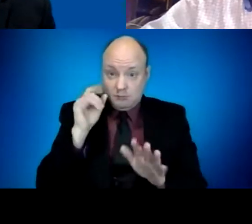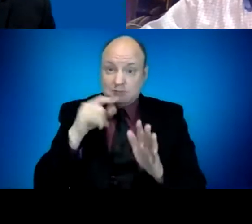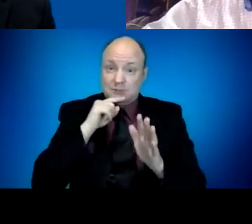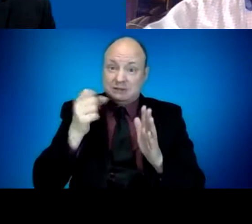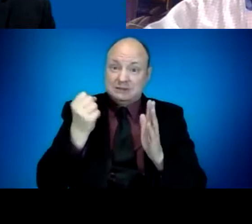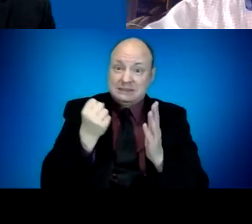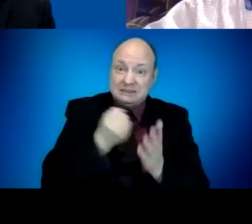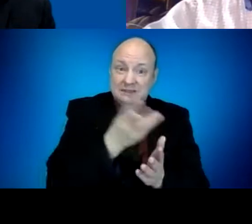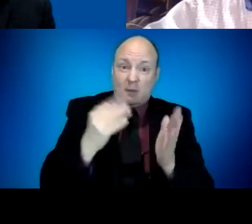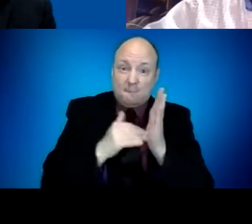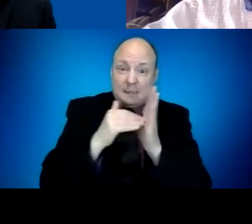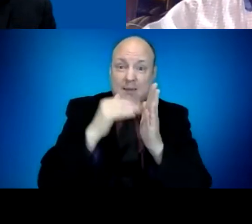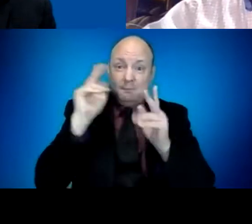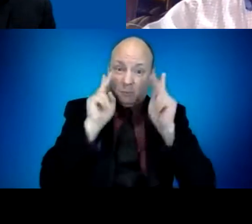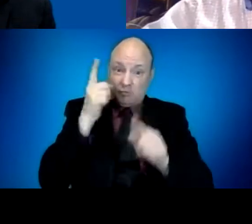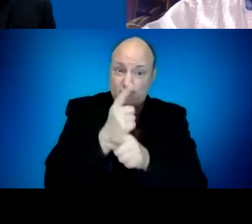Pat.